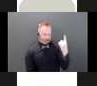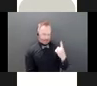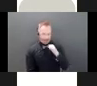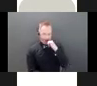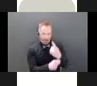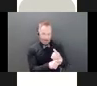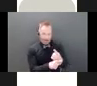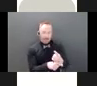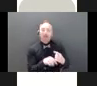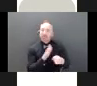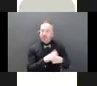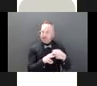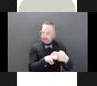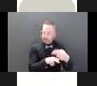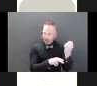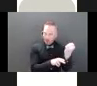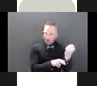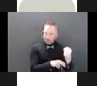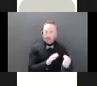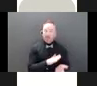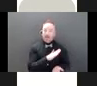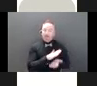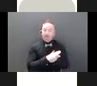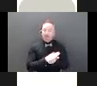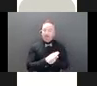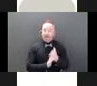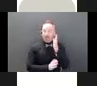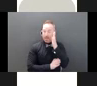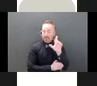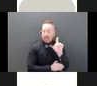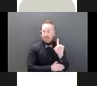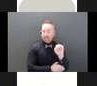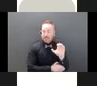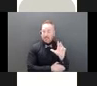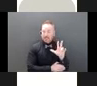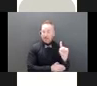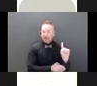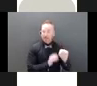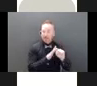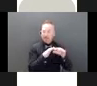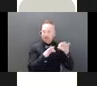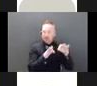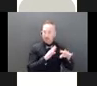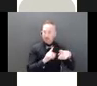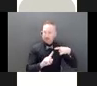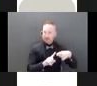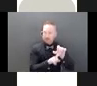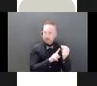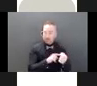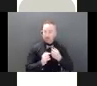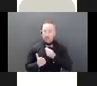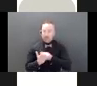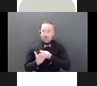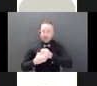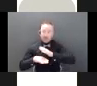amendments will do come December 31, is prescribe specific conditions a financial advisor and firms must meet when